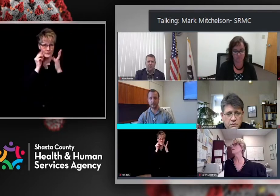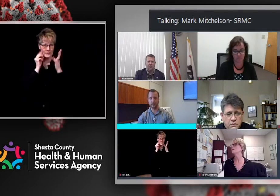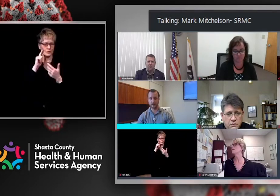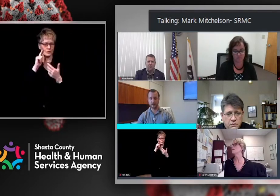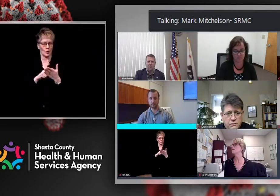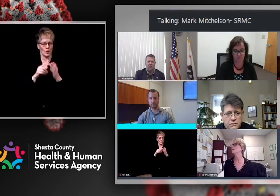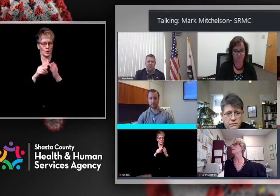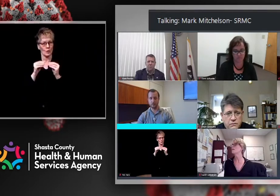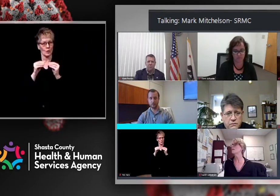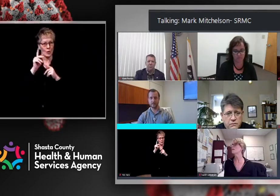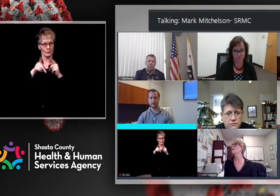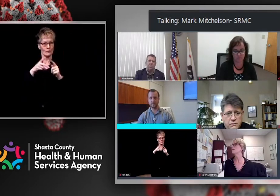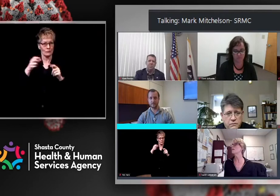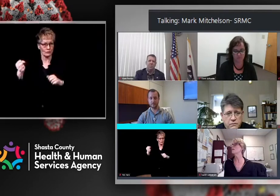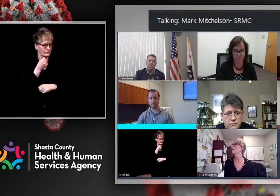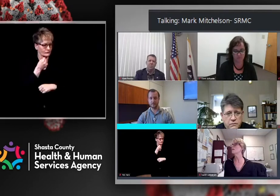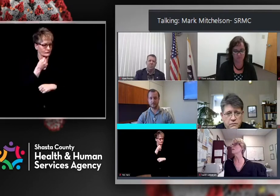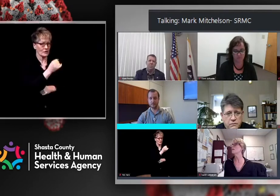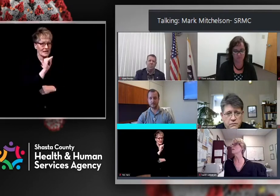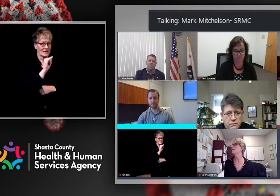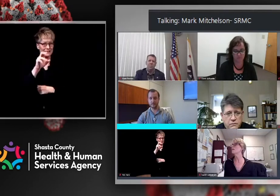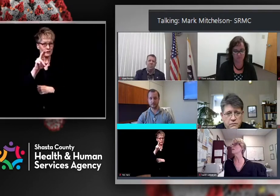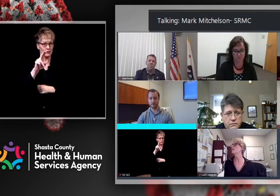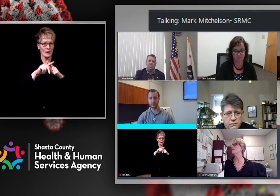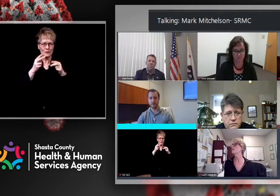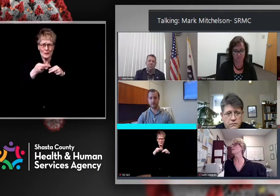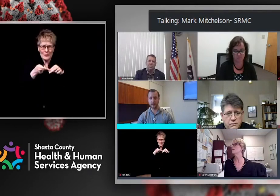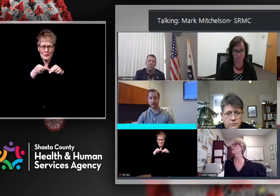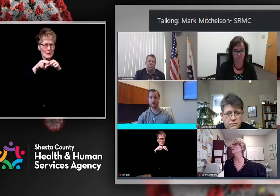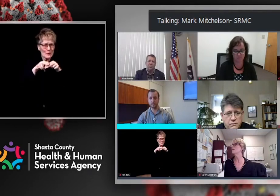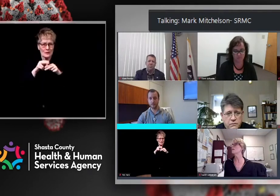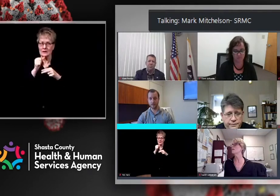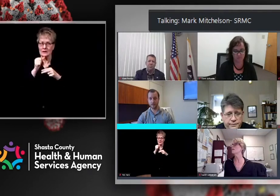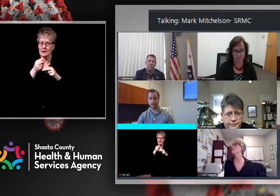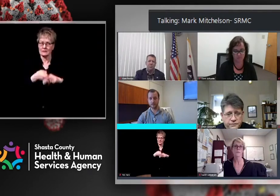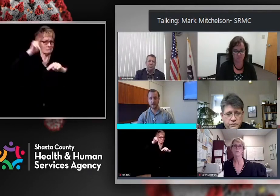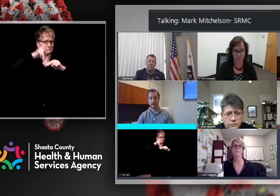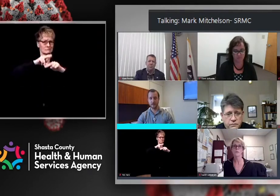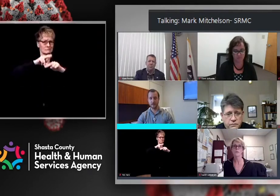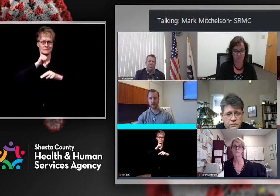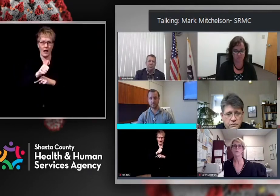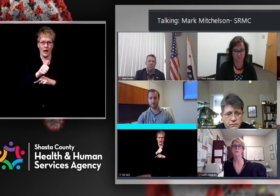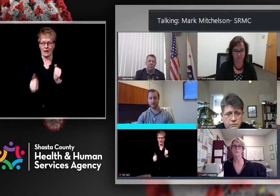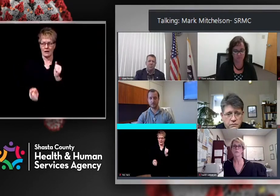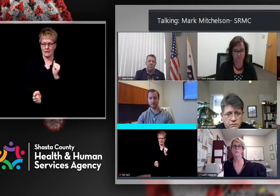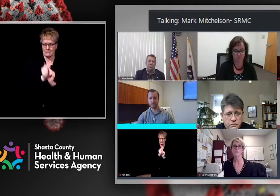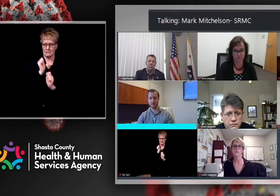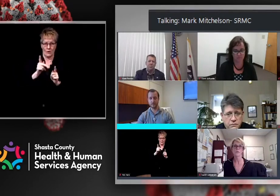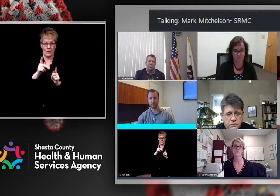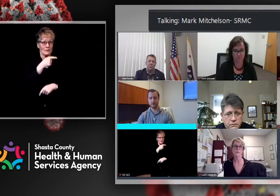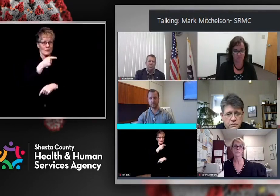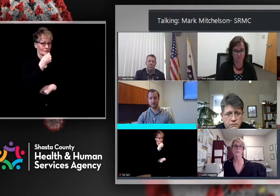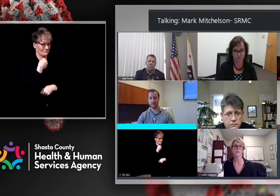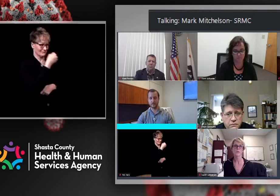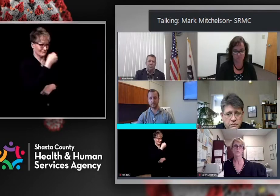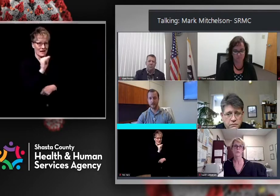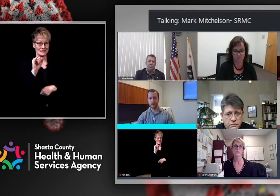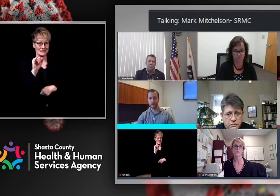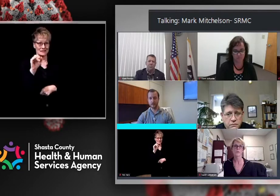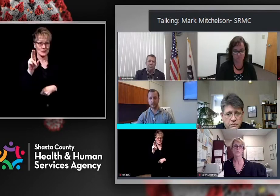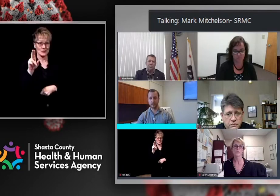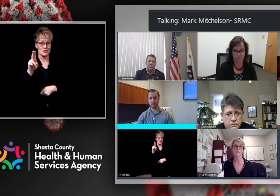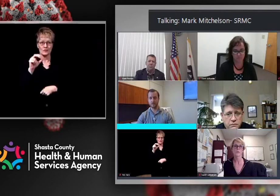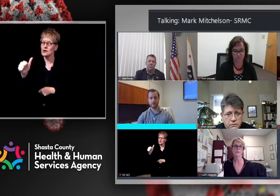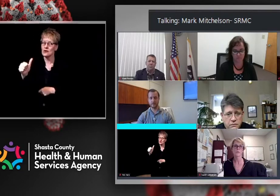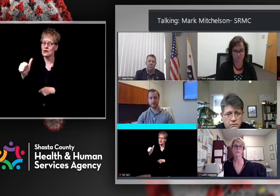You know, what we see in most of our ICUs currently are non-COVID patients because, you know, you still have the